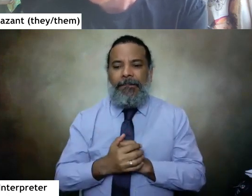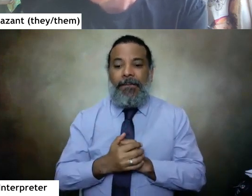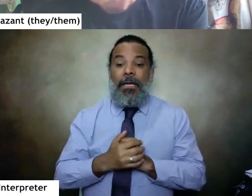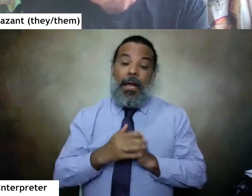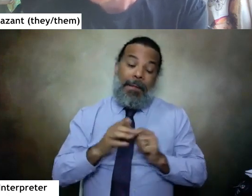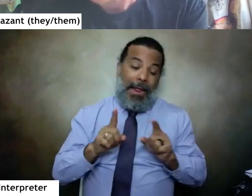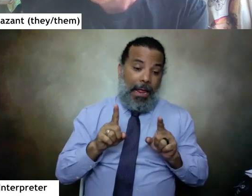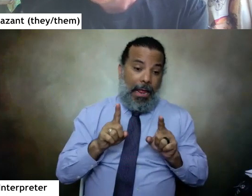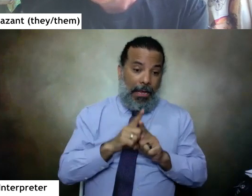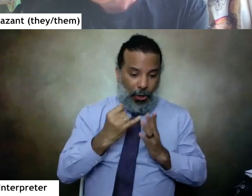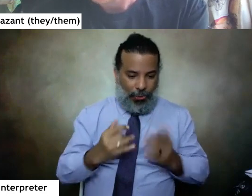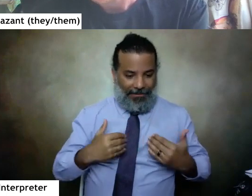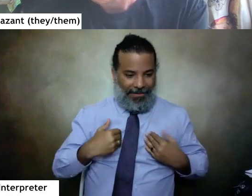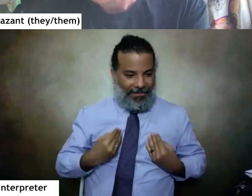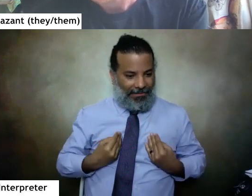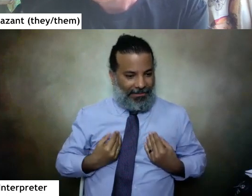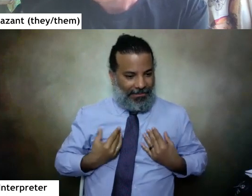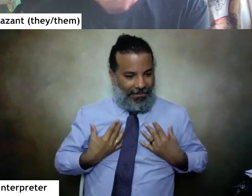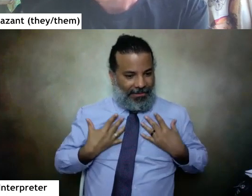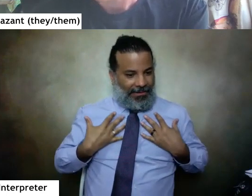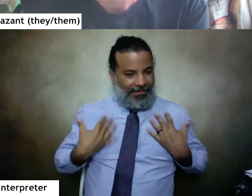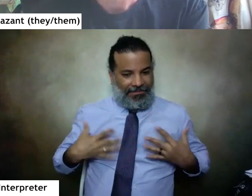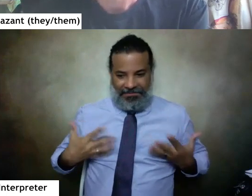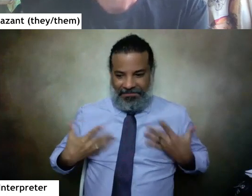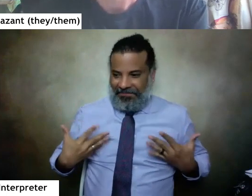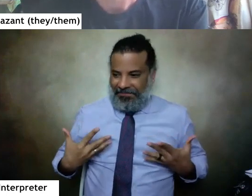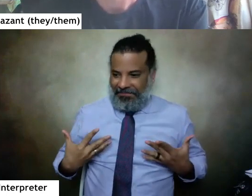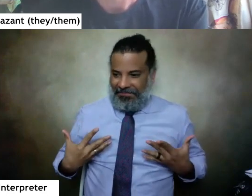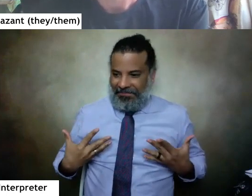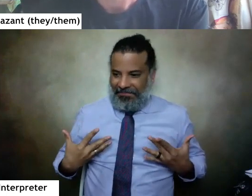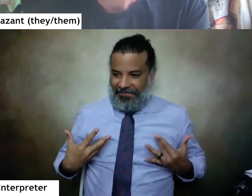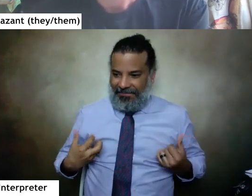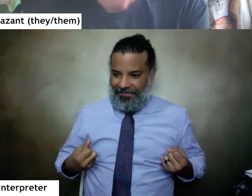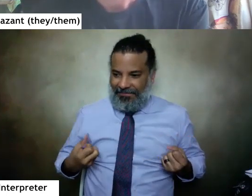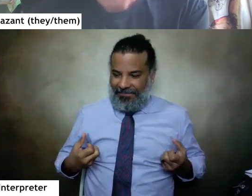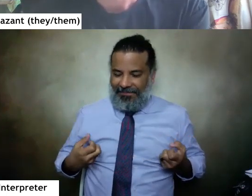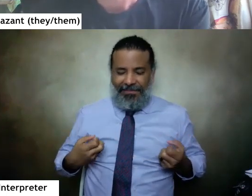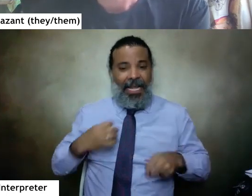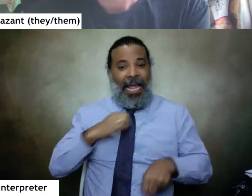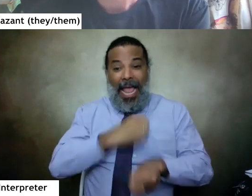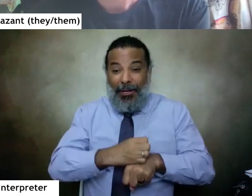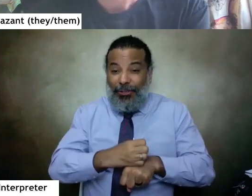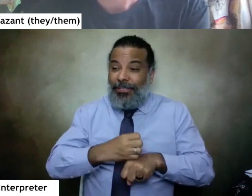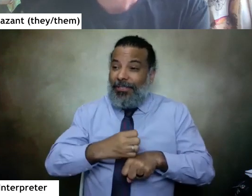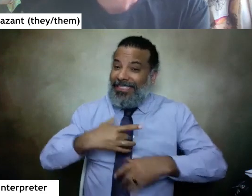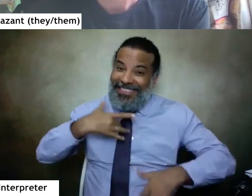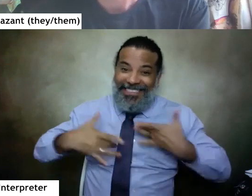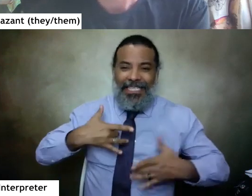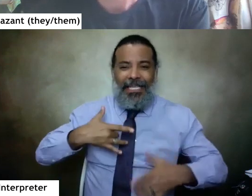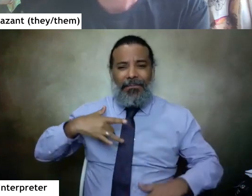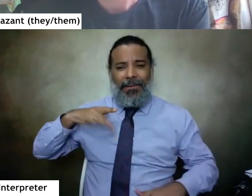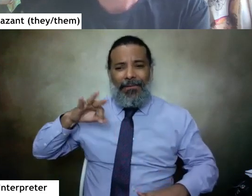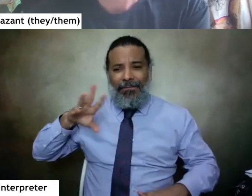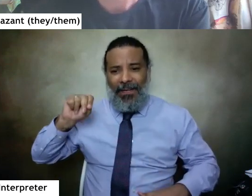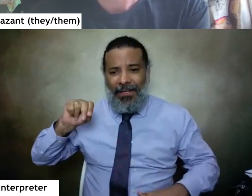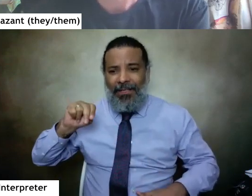brings me a lot of a lot of um energy and excitement and fun um